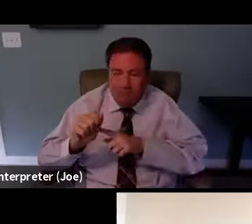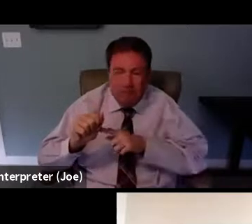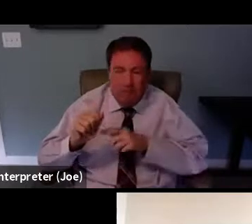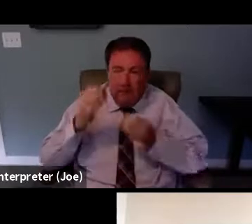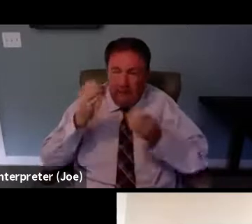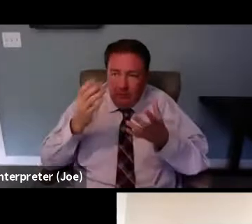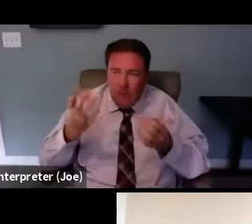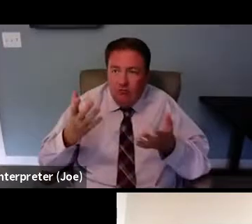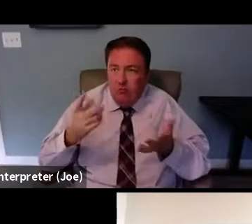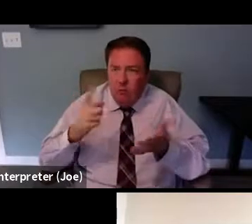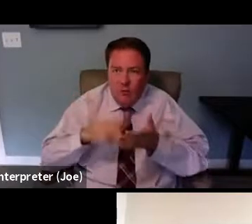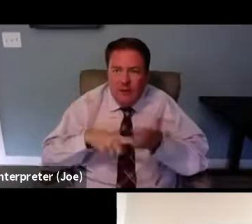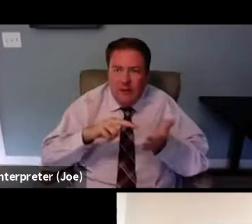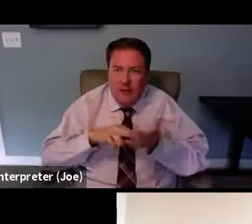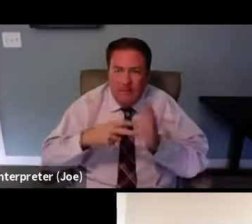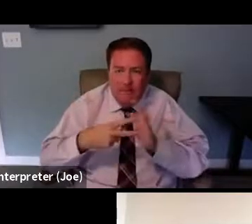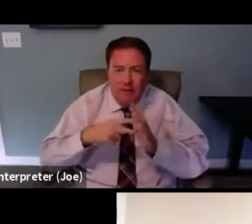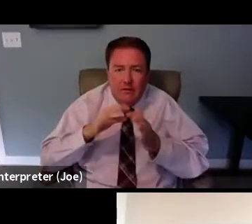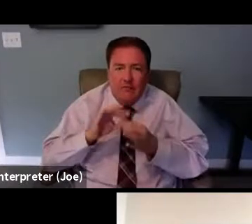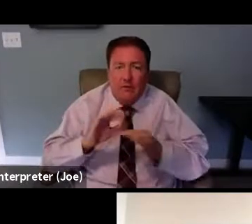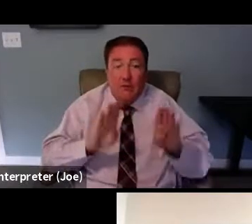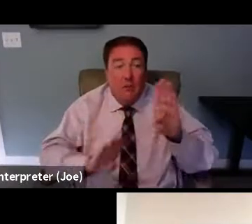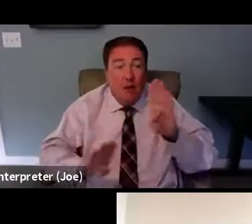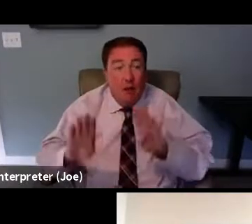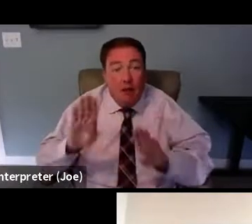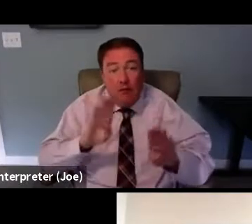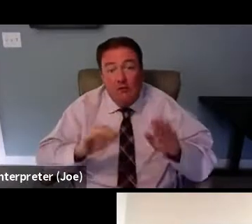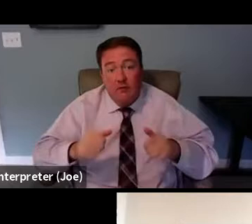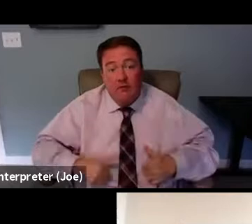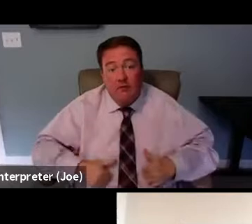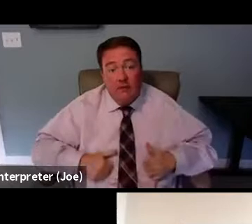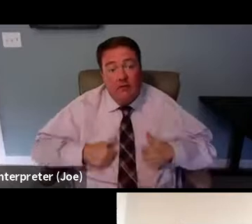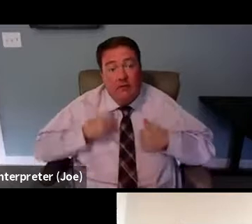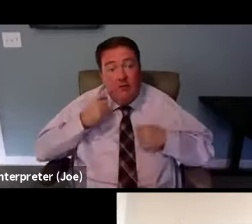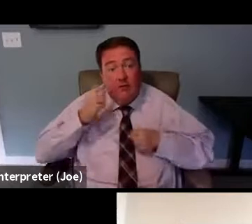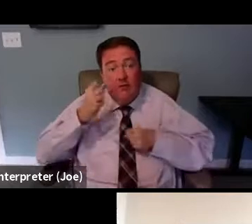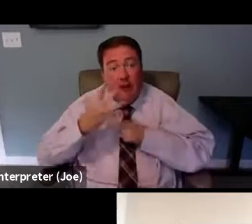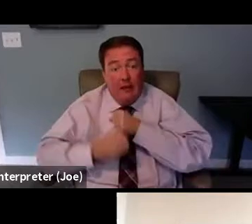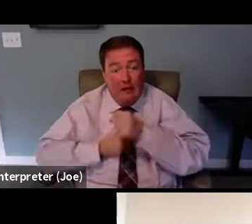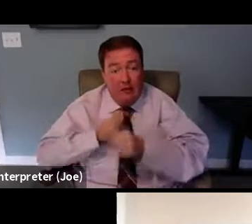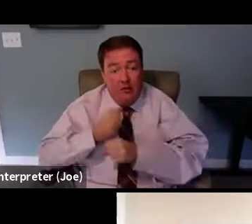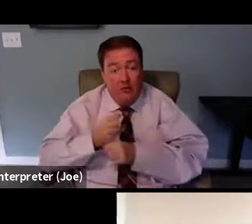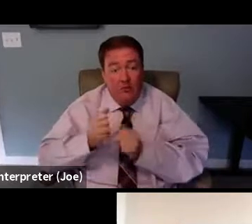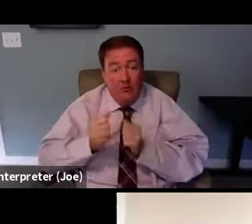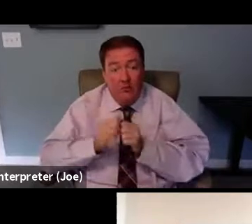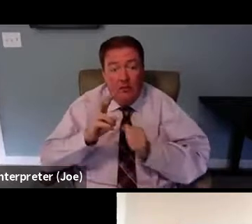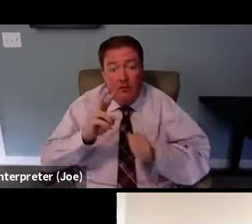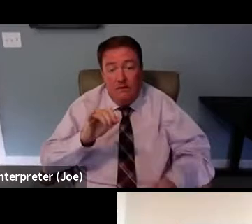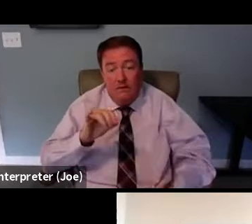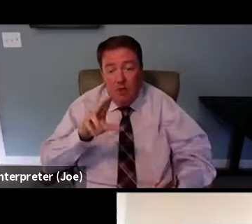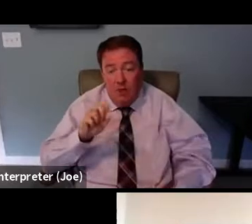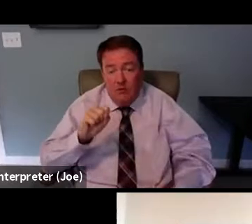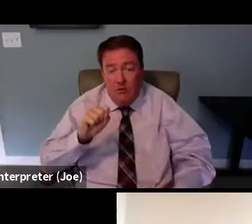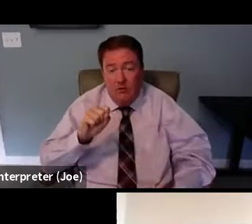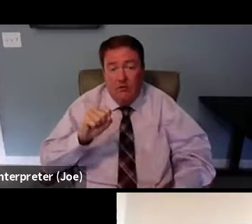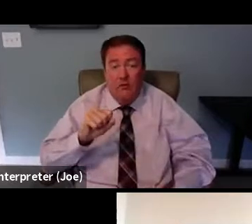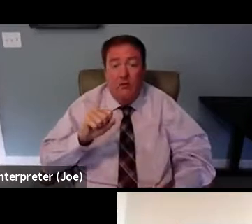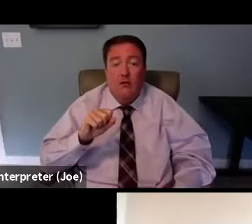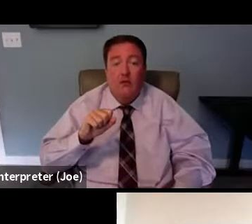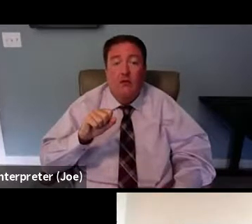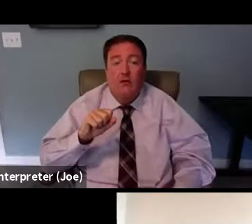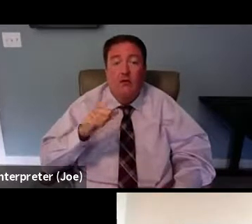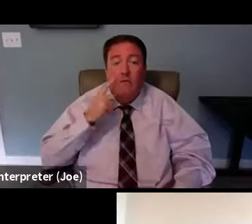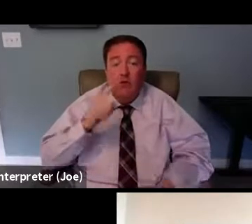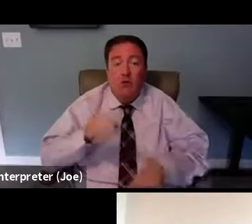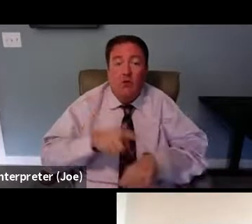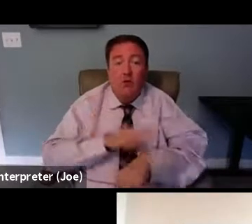that mean in terms of the biology of living for so many years with the virus for those that are long term survivors. Also,